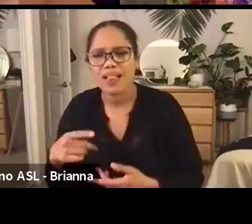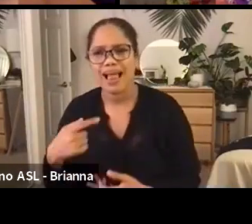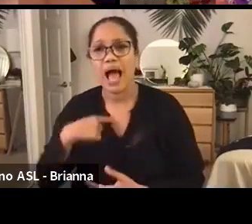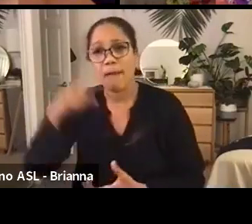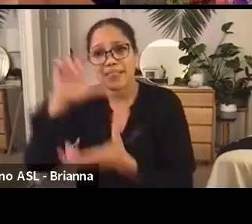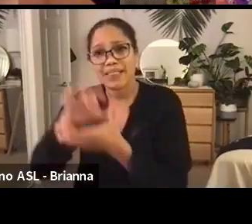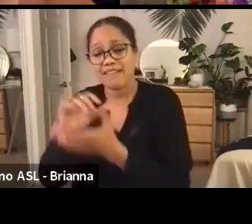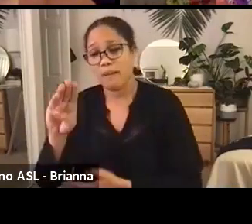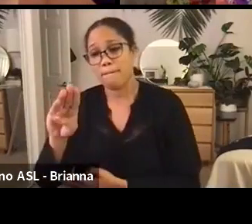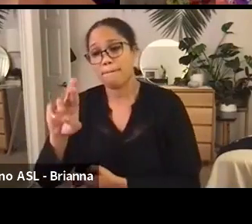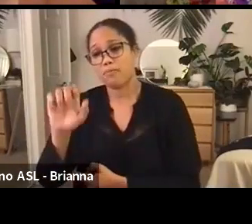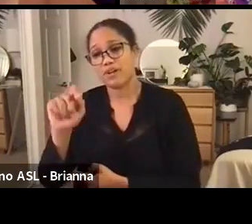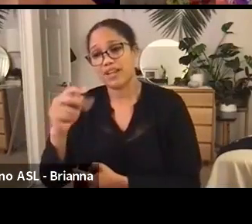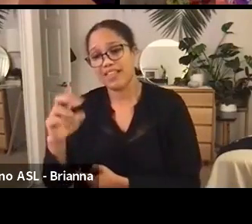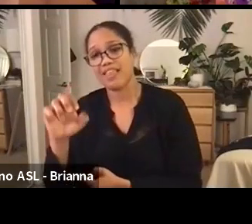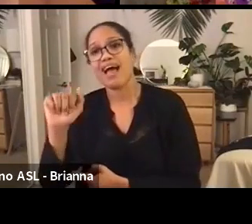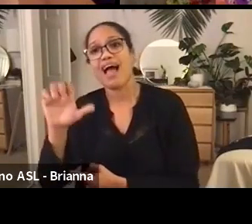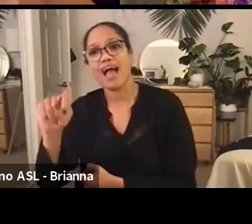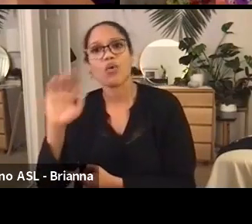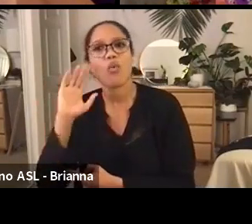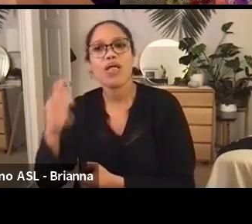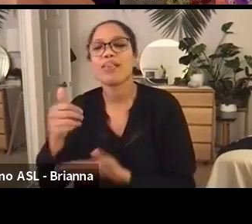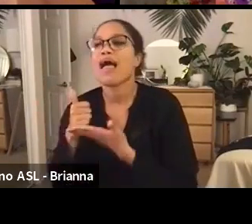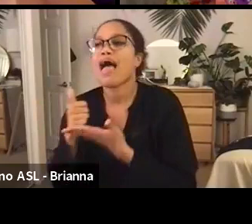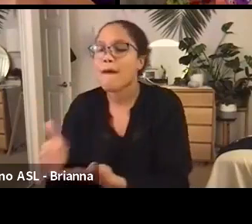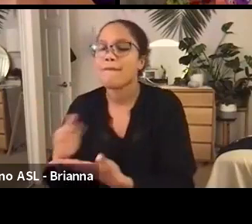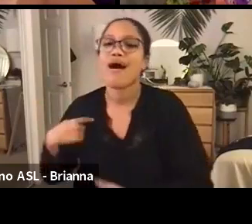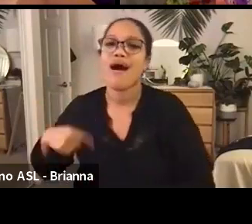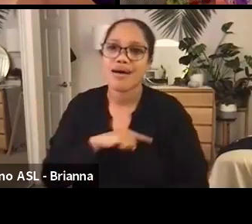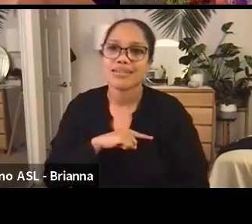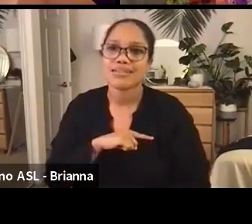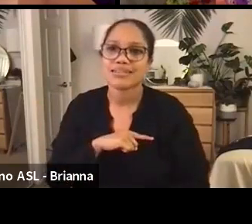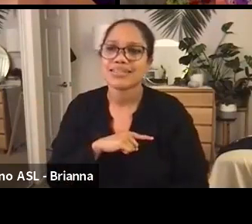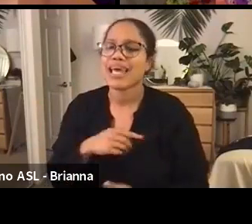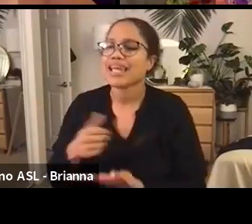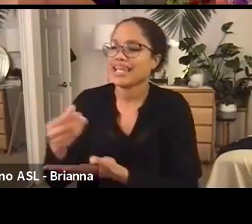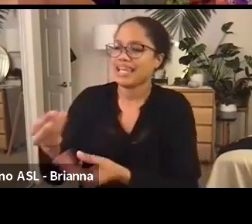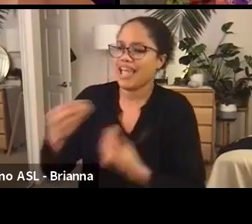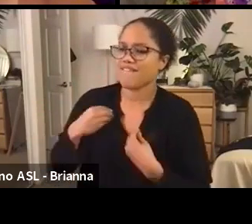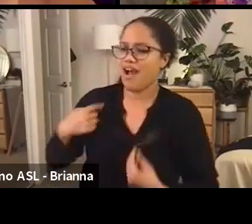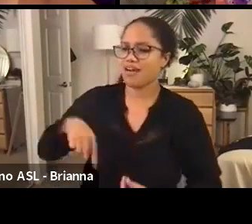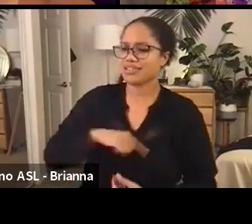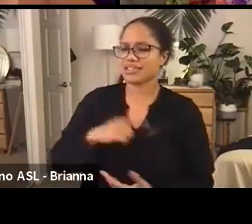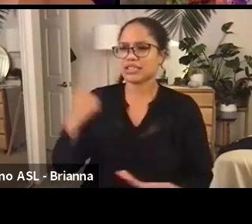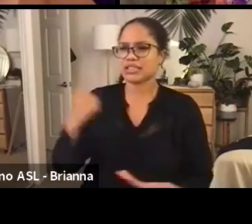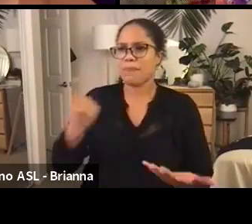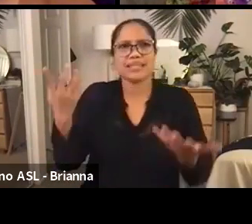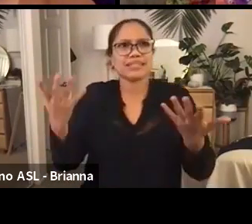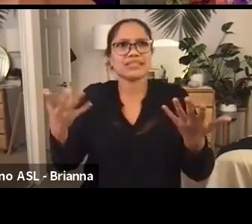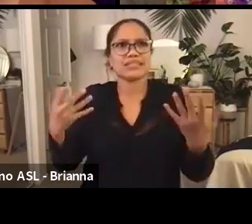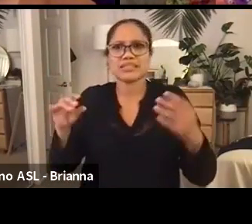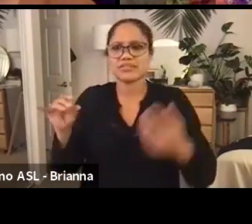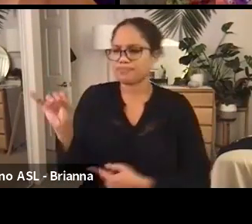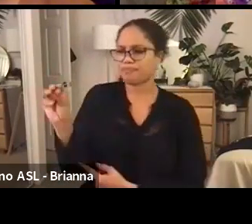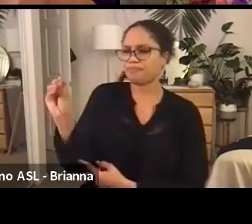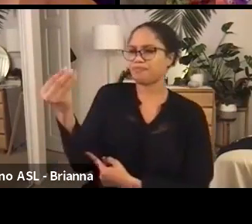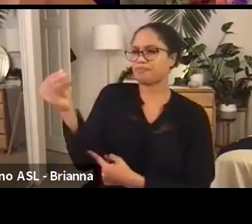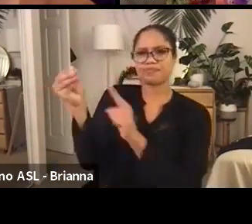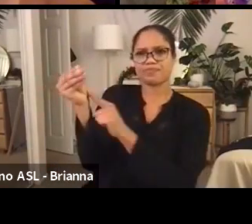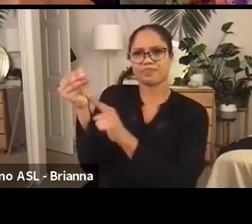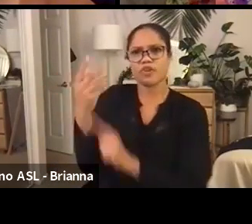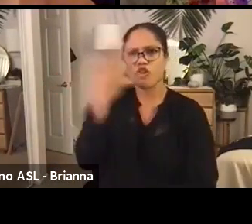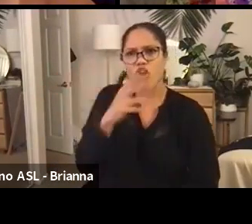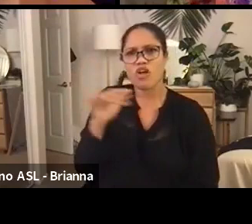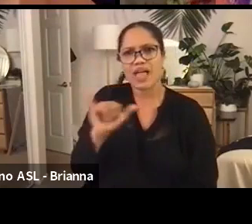breathe act is landmark and will provide us with a blueprint and to actually have outcome oriented investment in public